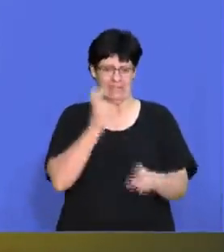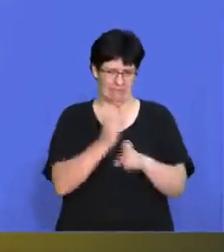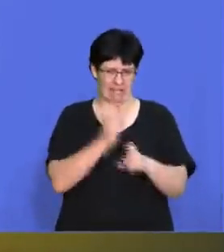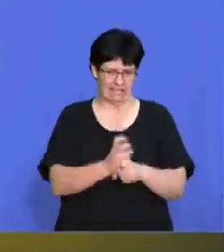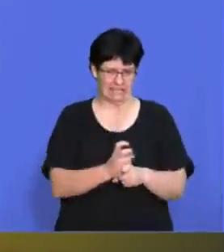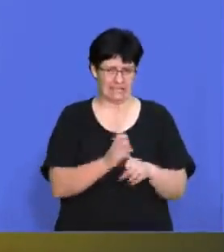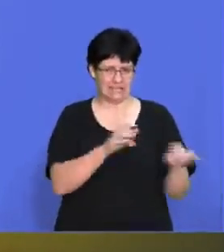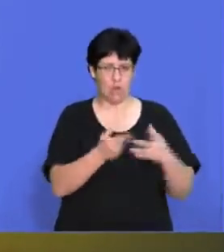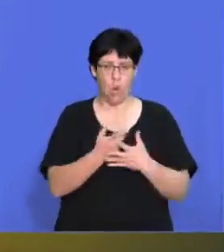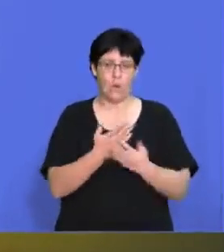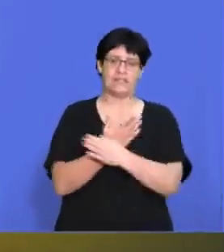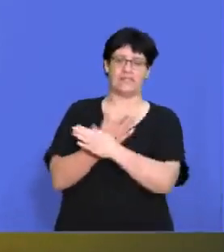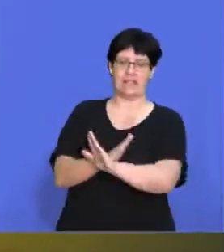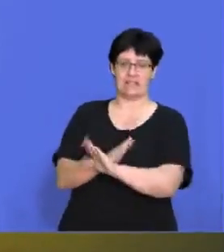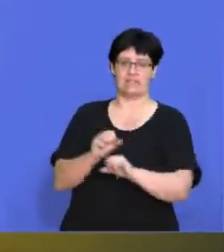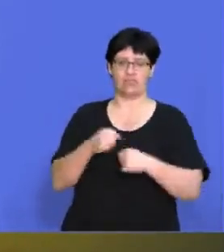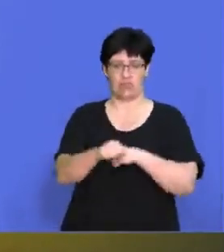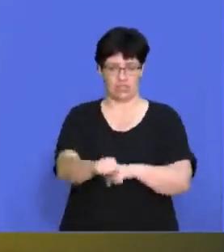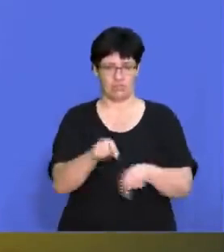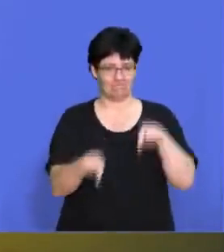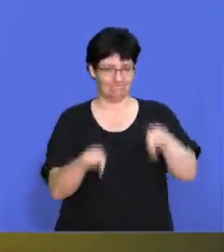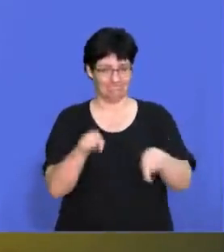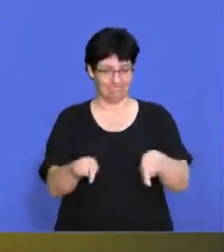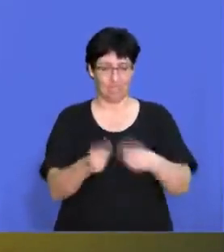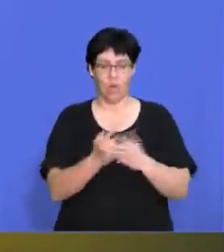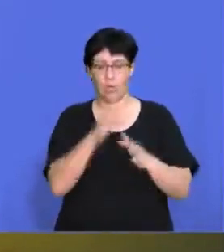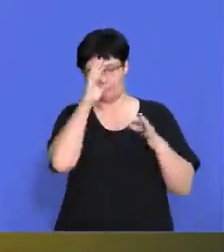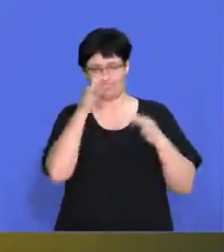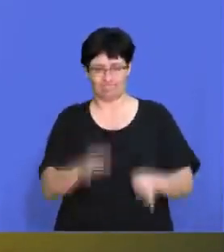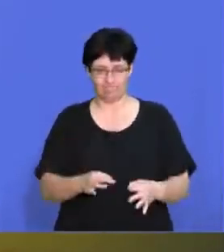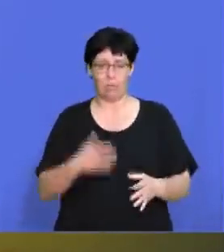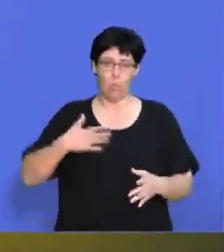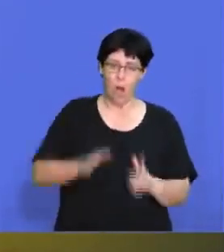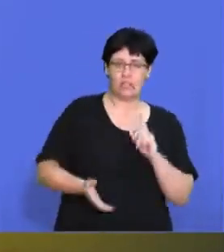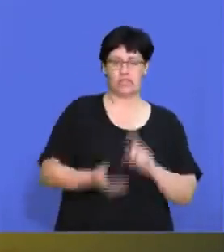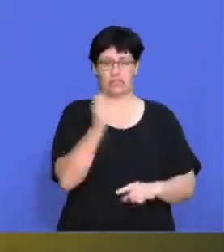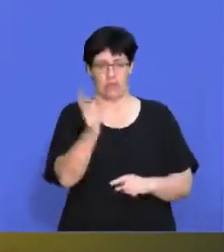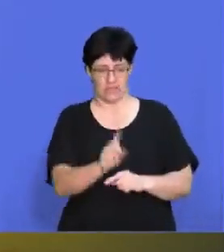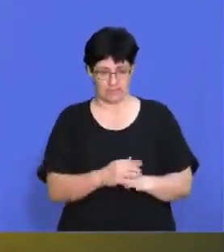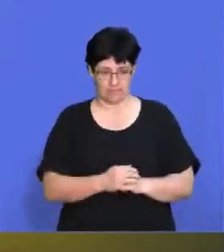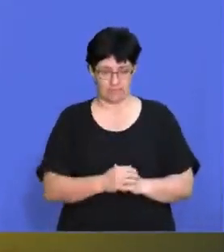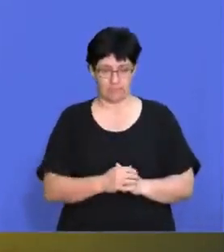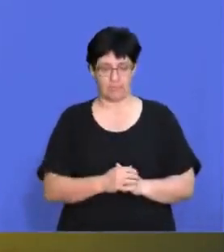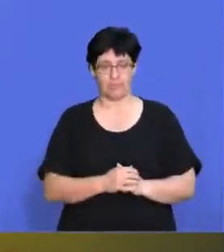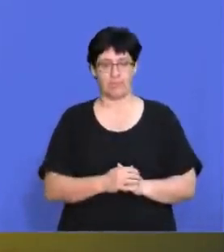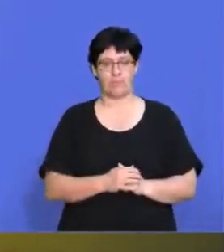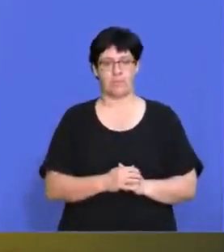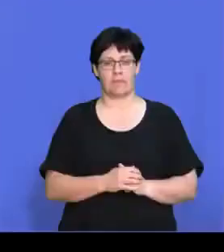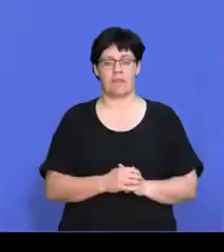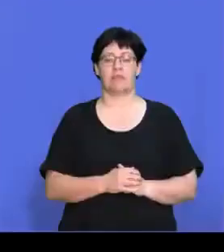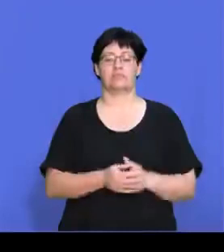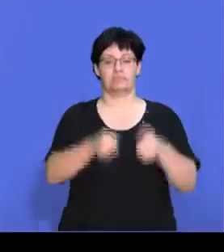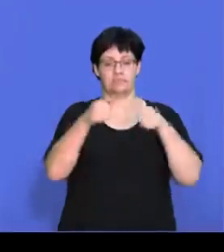of hardship, so we're going to go for a defensive strategy? So it will determine what are we wanting to achieve with the business.